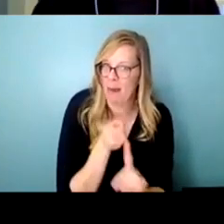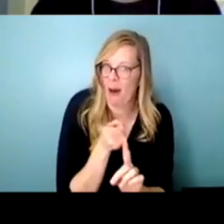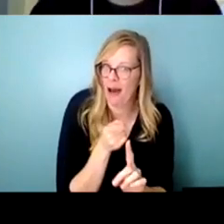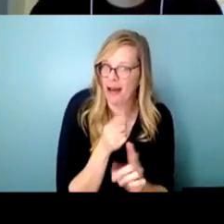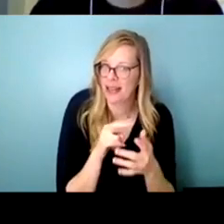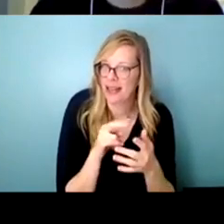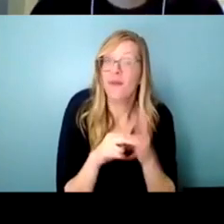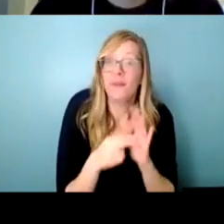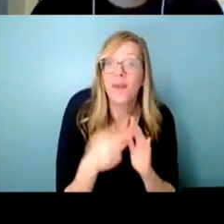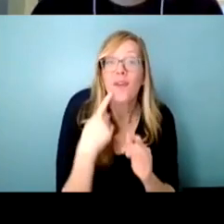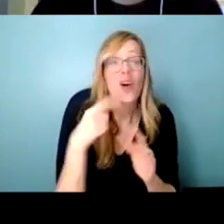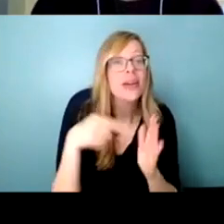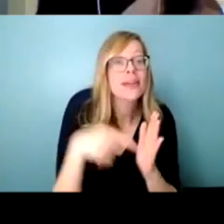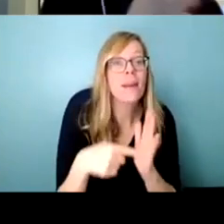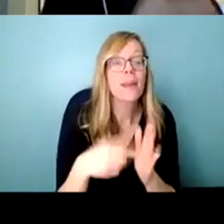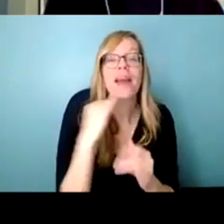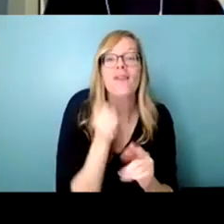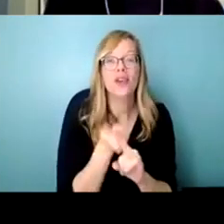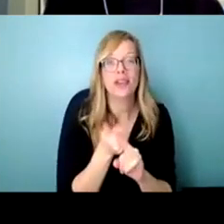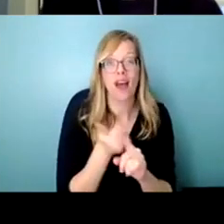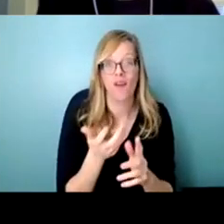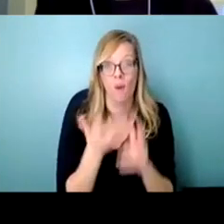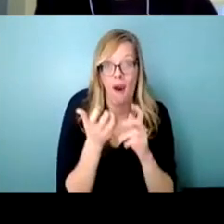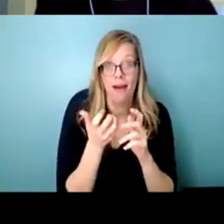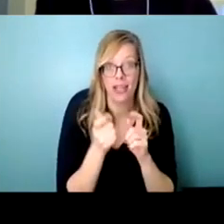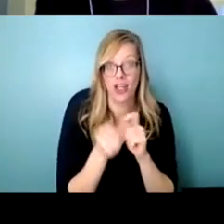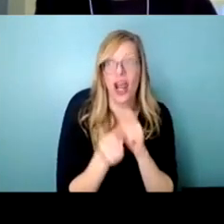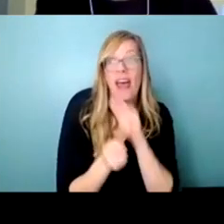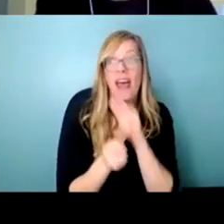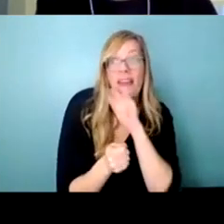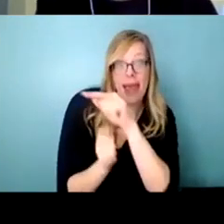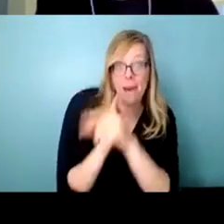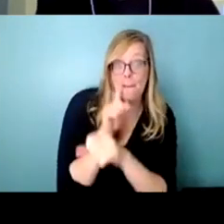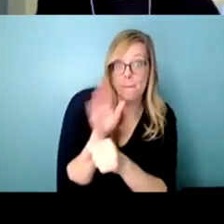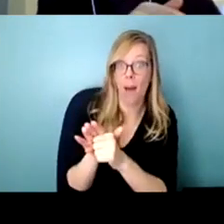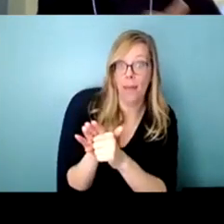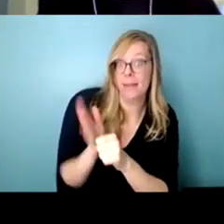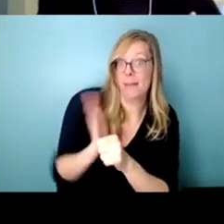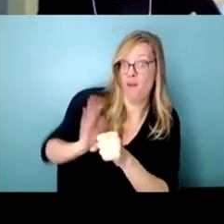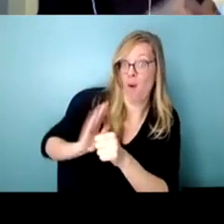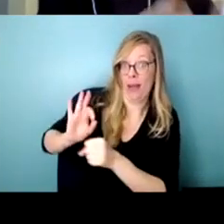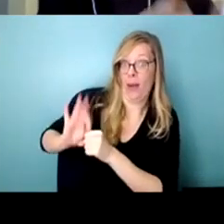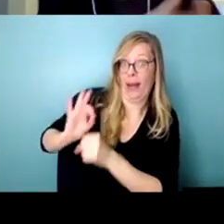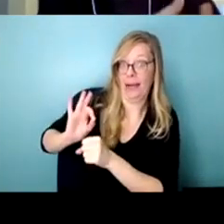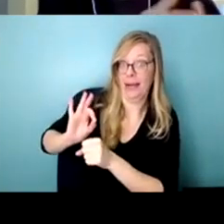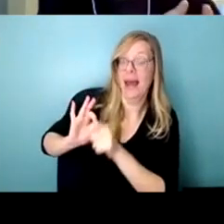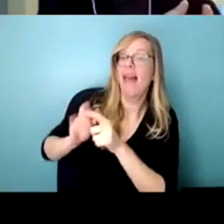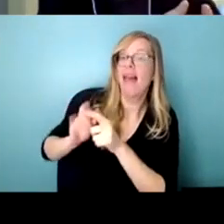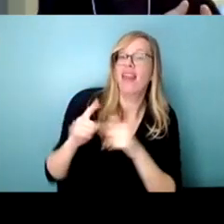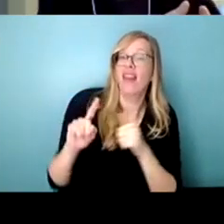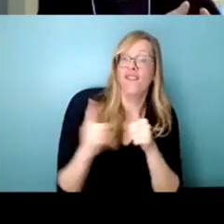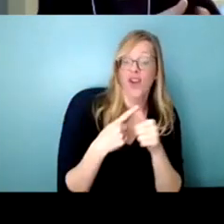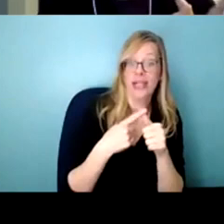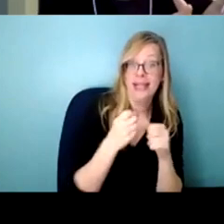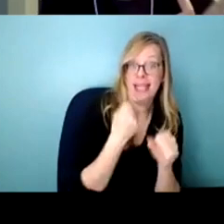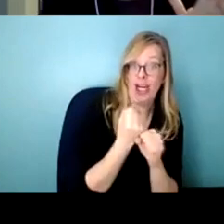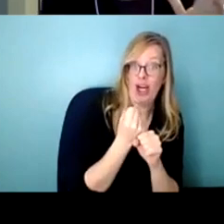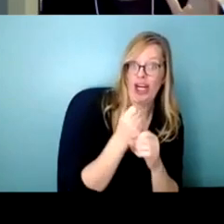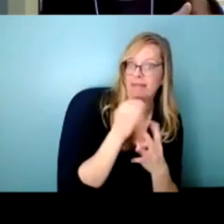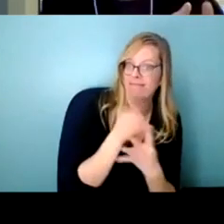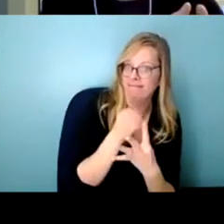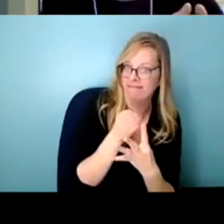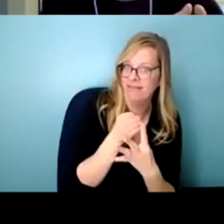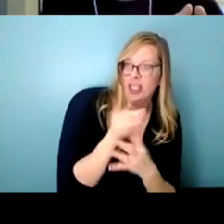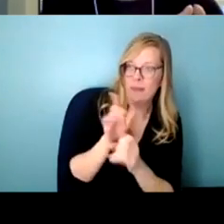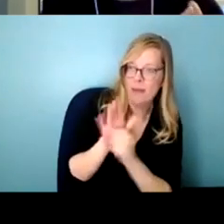wanting a change that they promised in their election platform then that first year might be the might be the time to